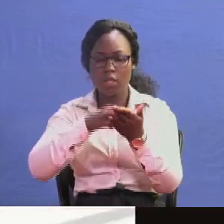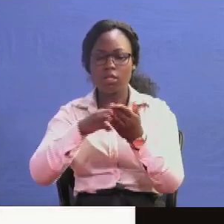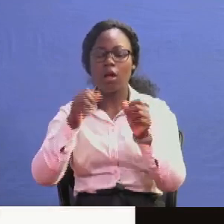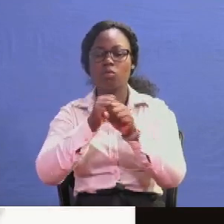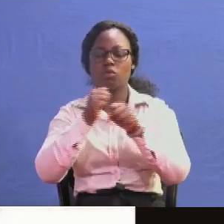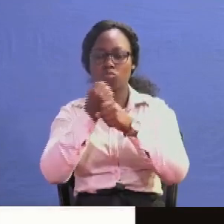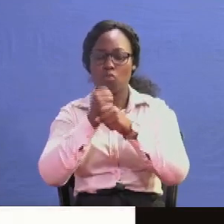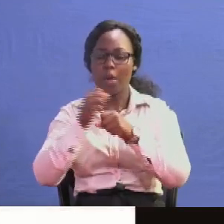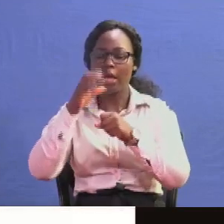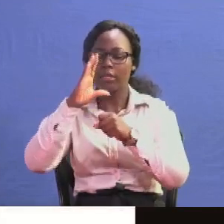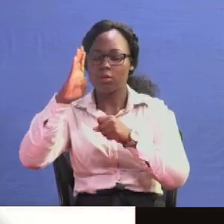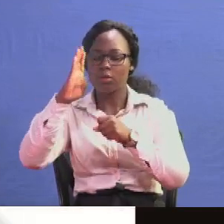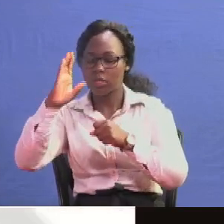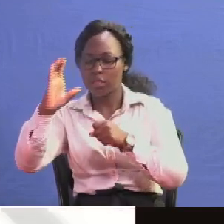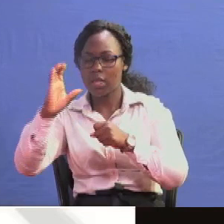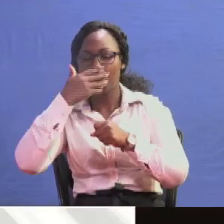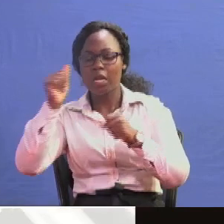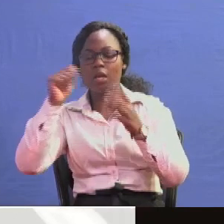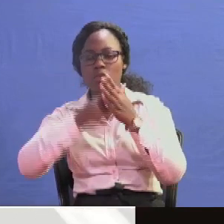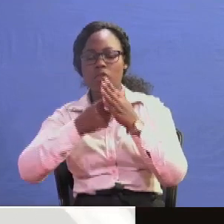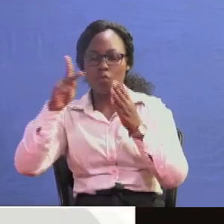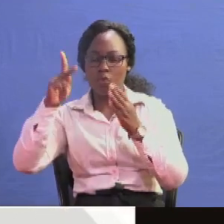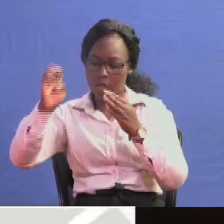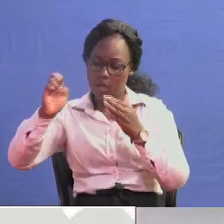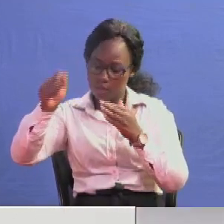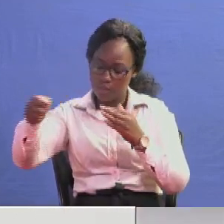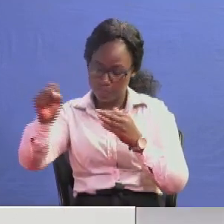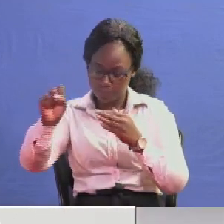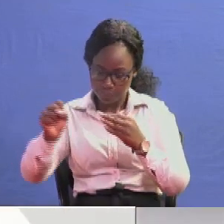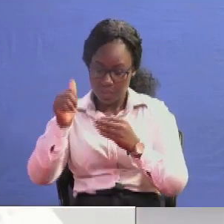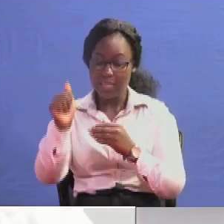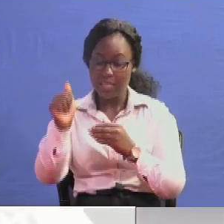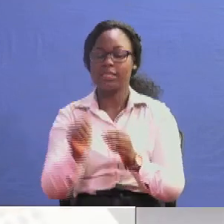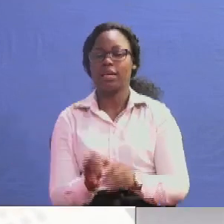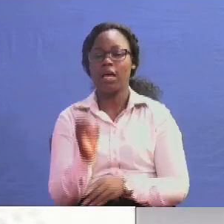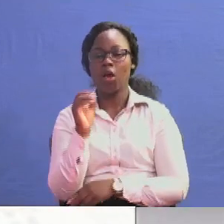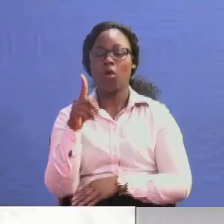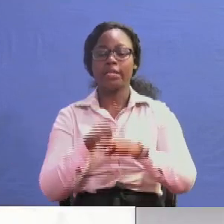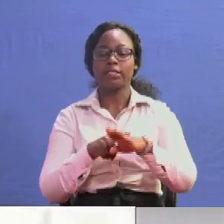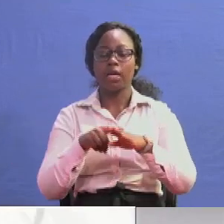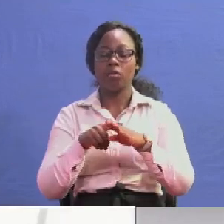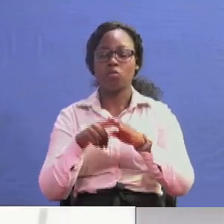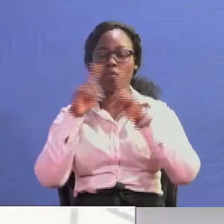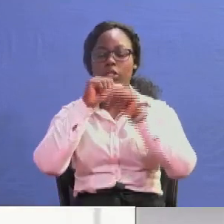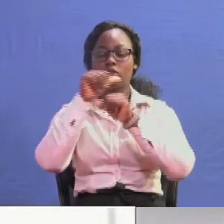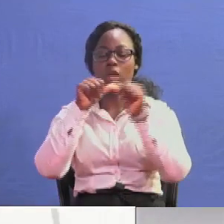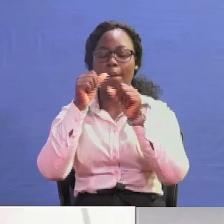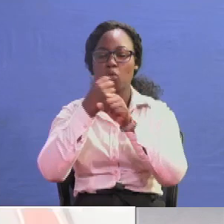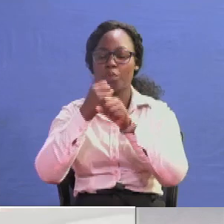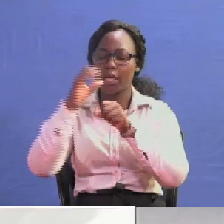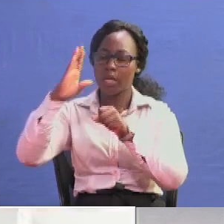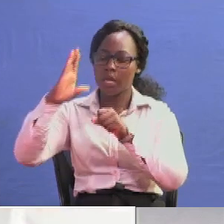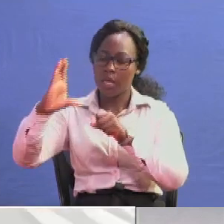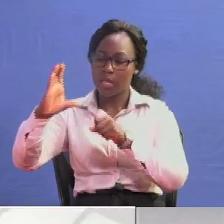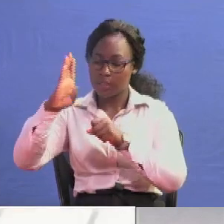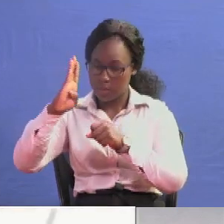better as we start with keep saying all right well when you talk about making the cbc now better